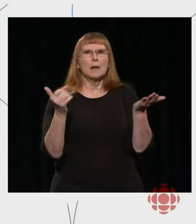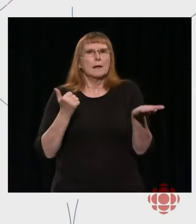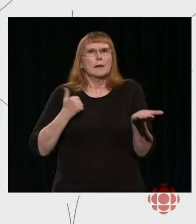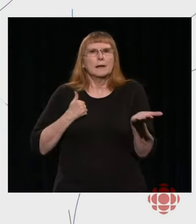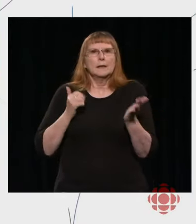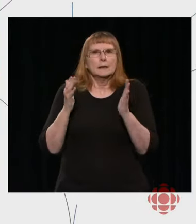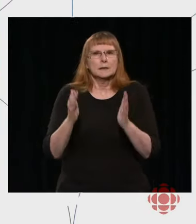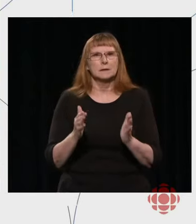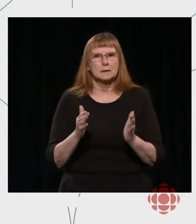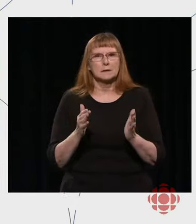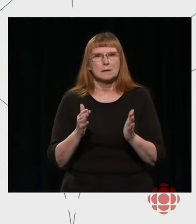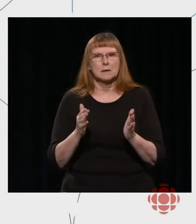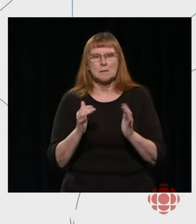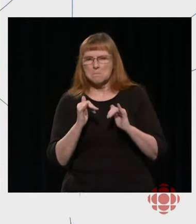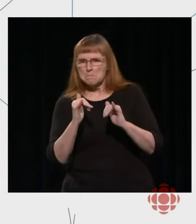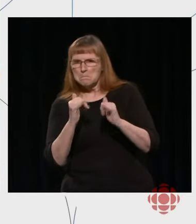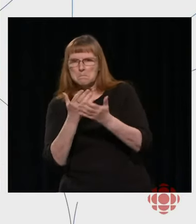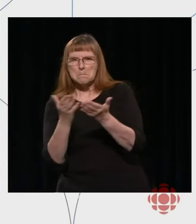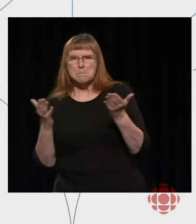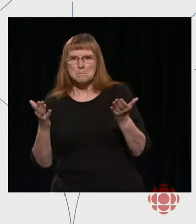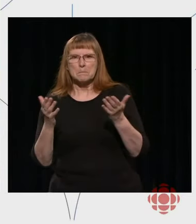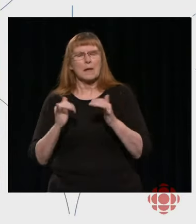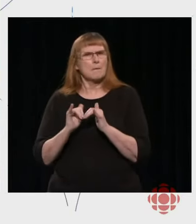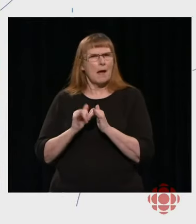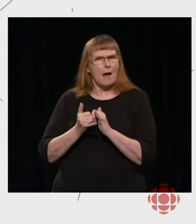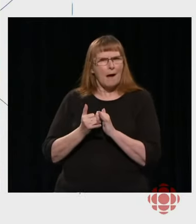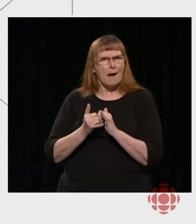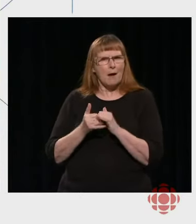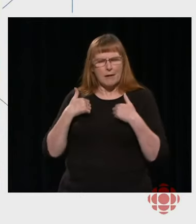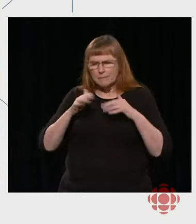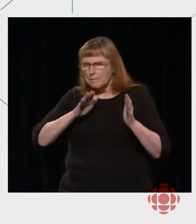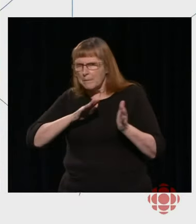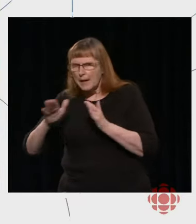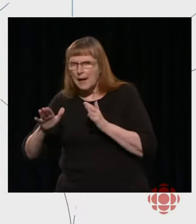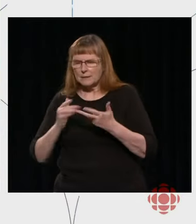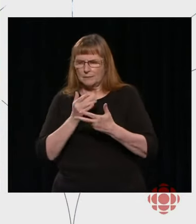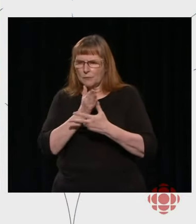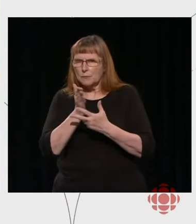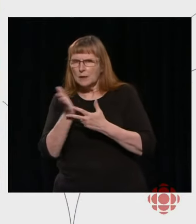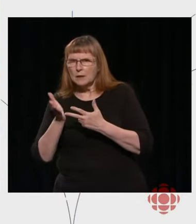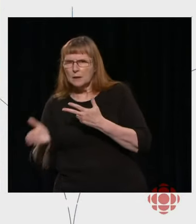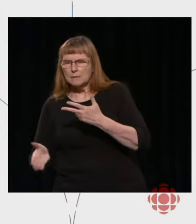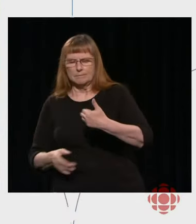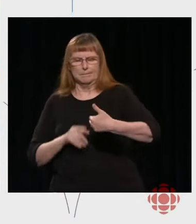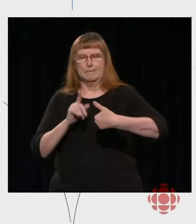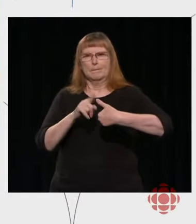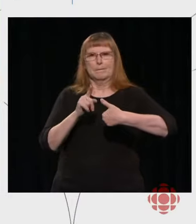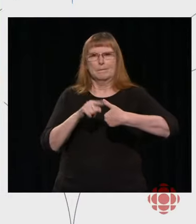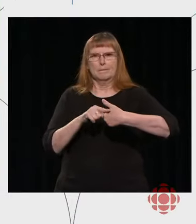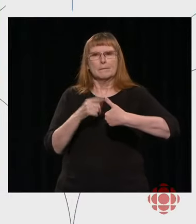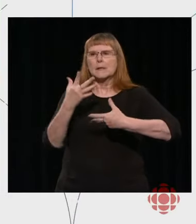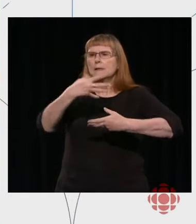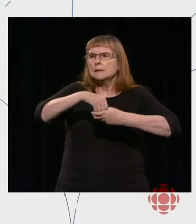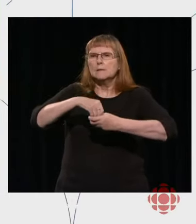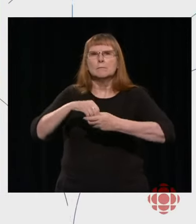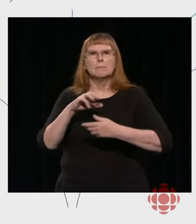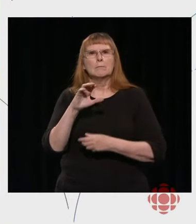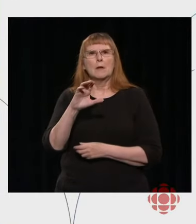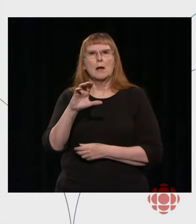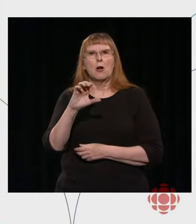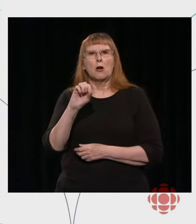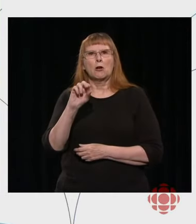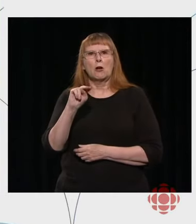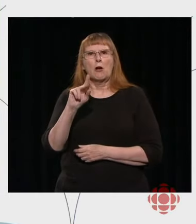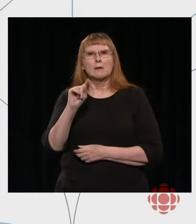Now, we do this in three ways. First of all, we do it through our content. Secondly, through